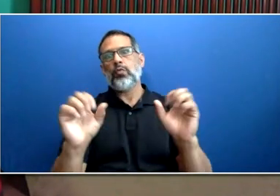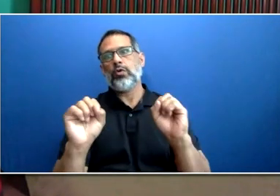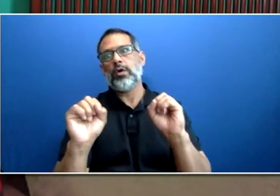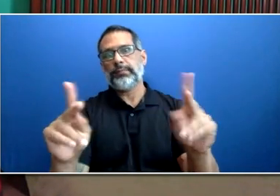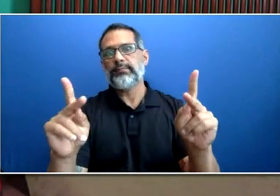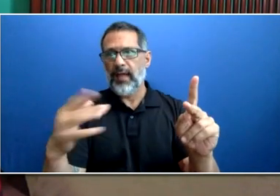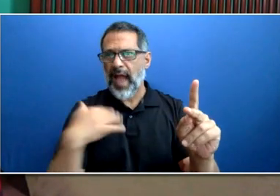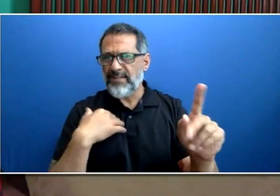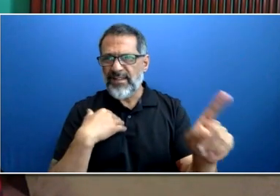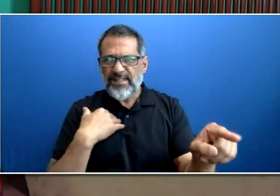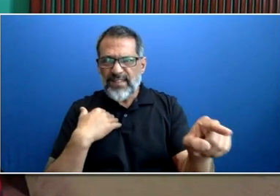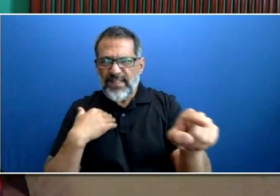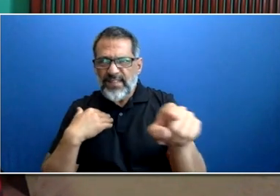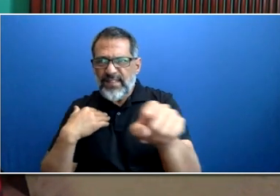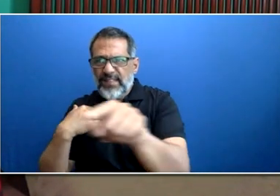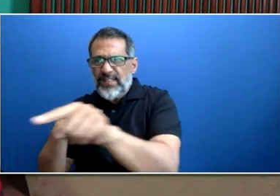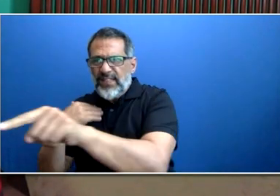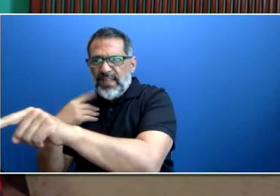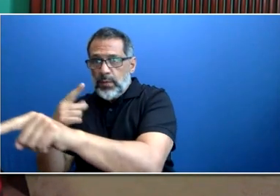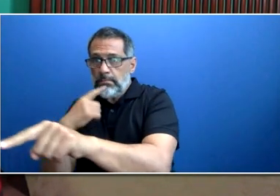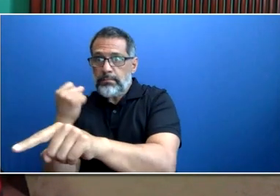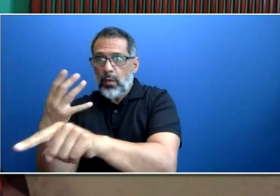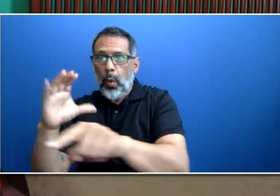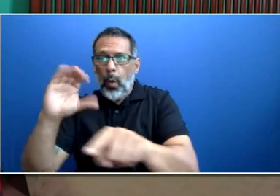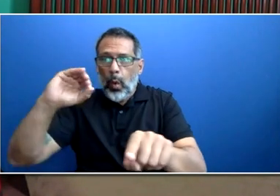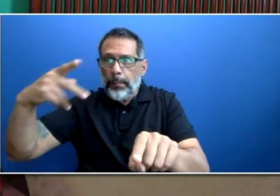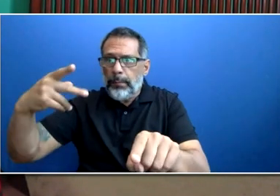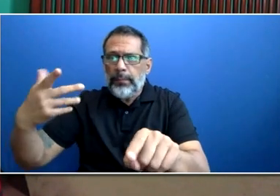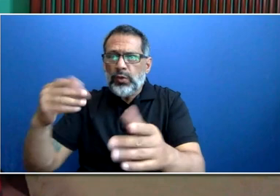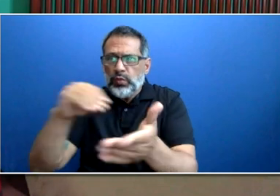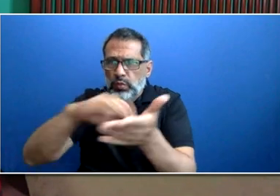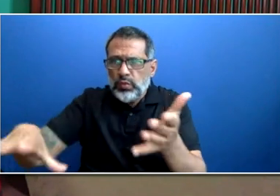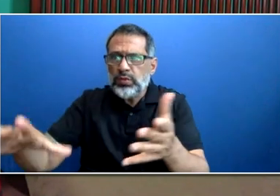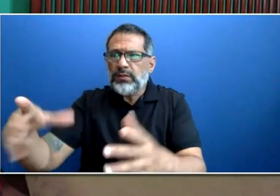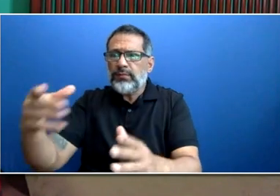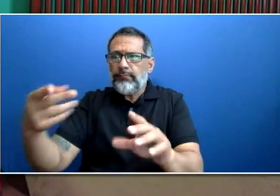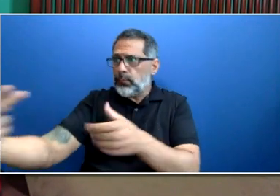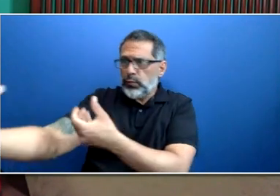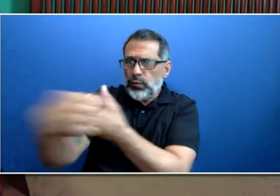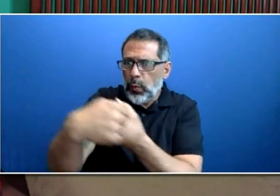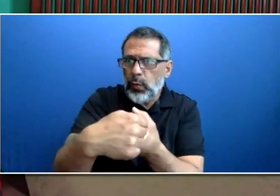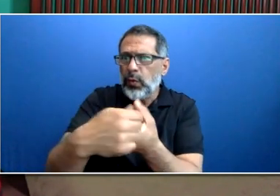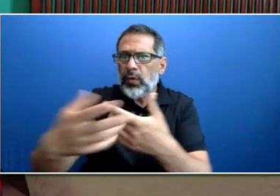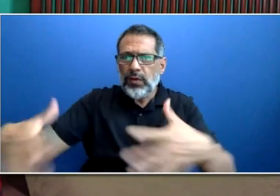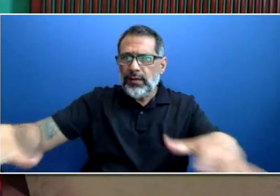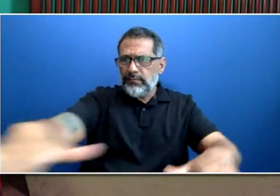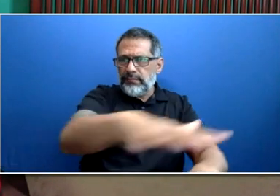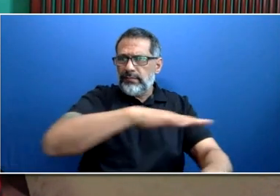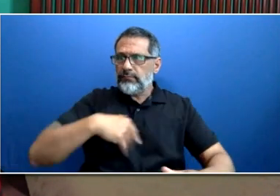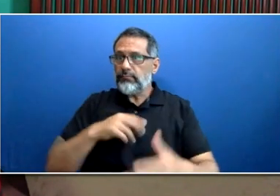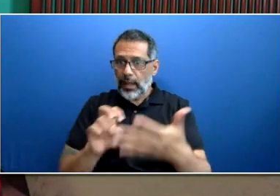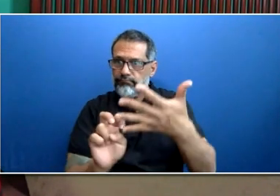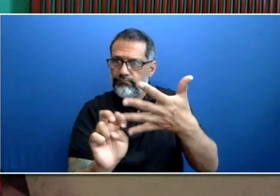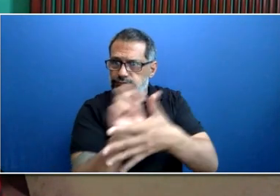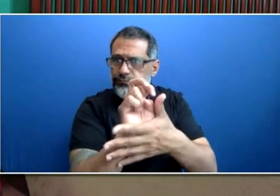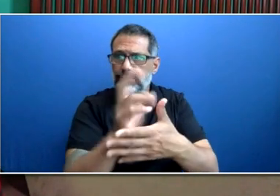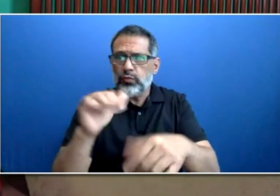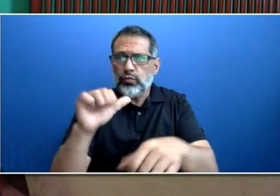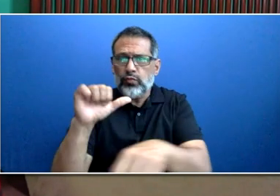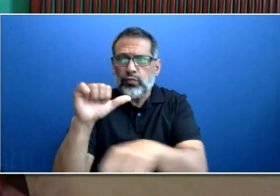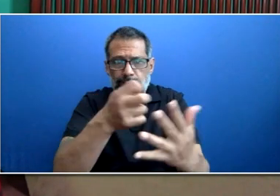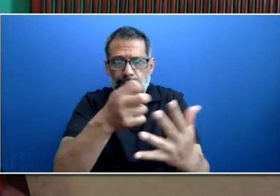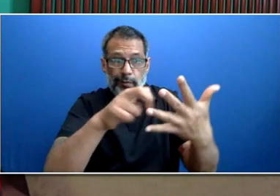positions over time, both within our department or switching between other departments, such as streetcar, bus, finance, service delivery,